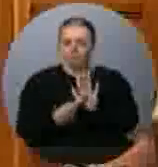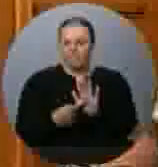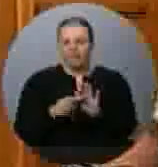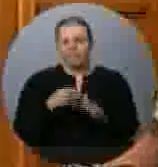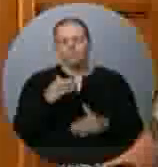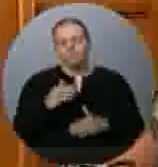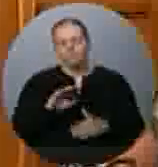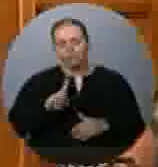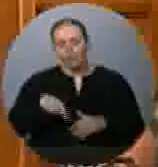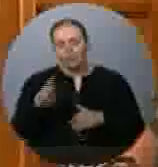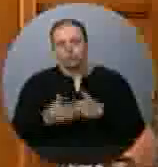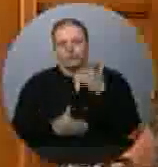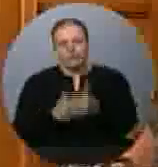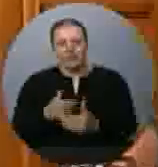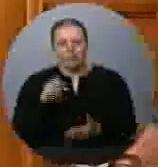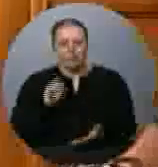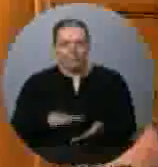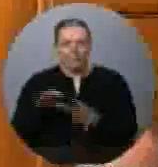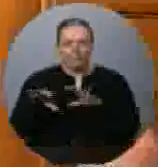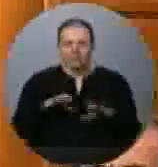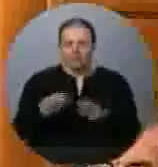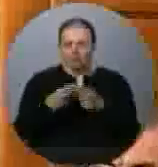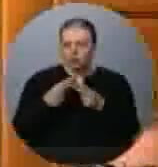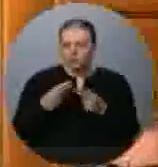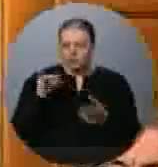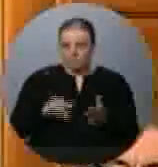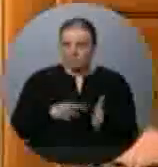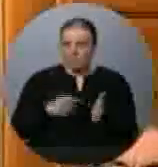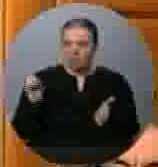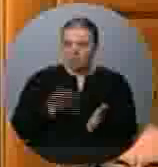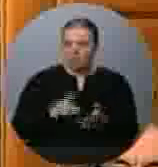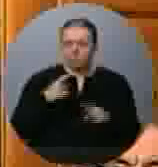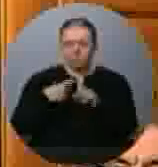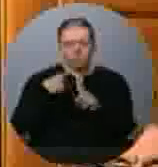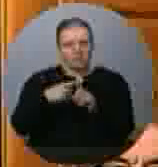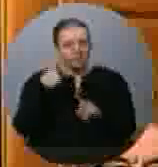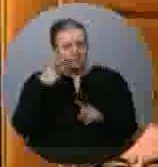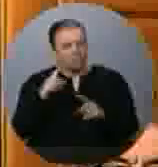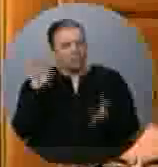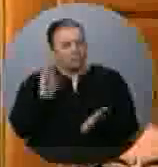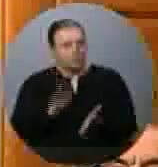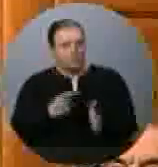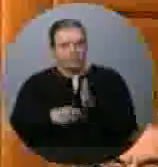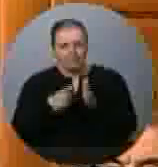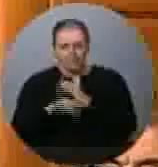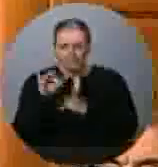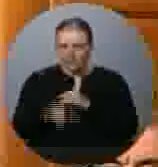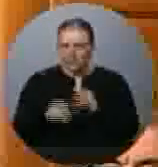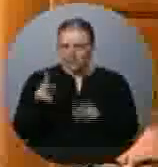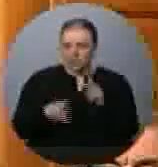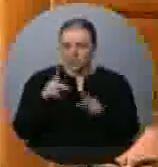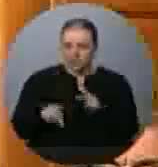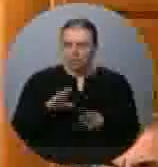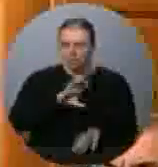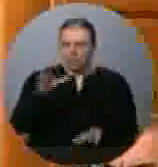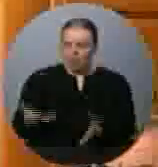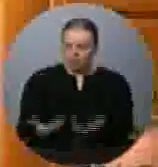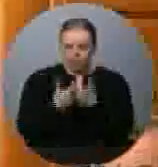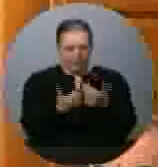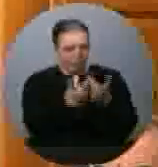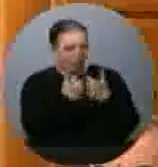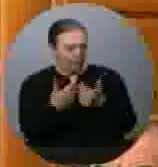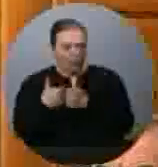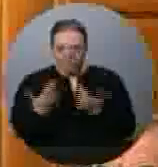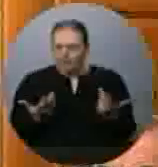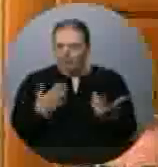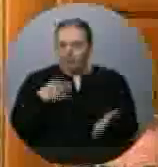action plan. It was a positive plan to keep taxes low. That's what Canadians were asking for. This plan is now going to support